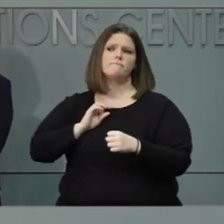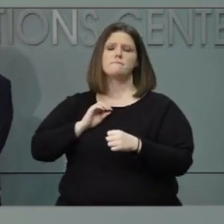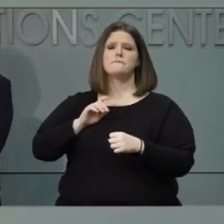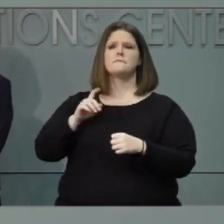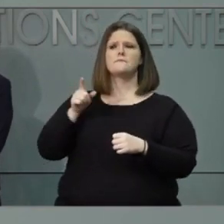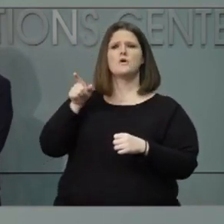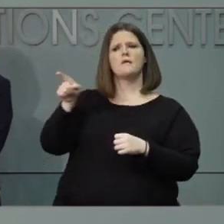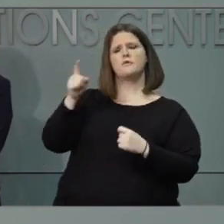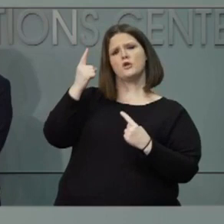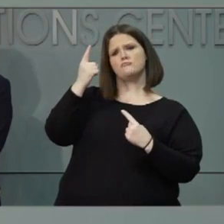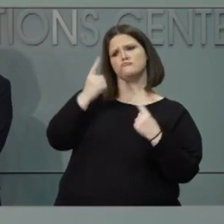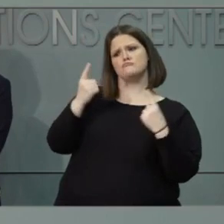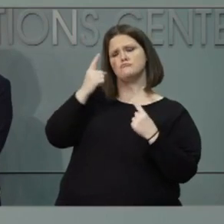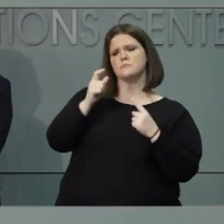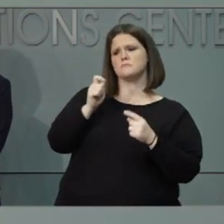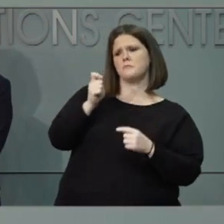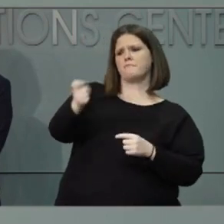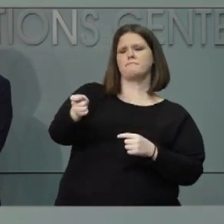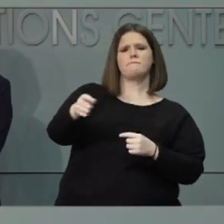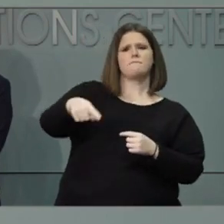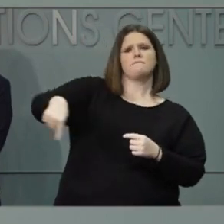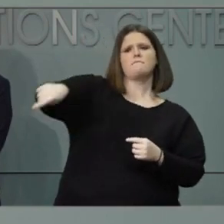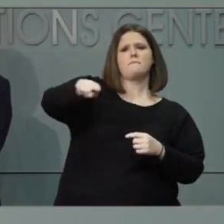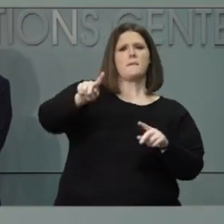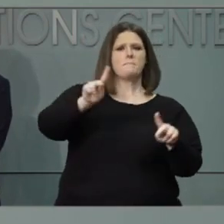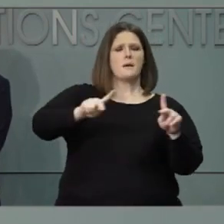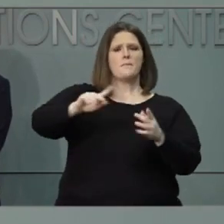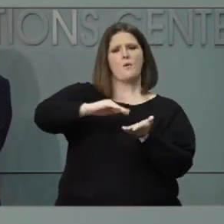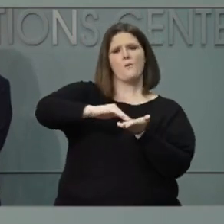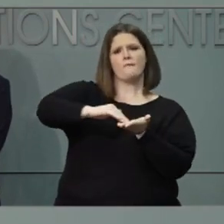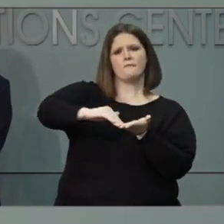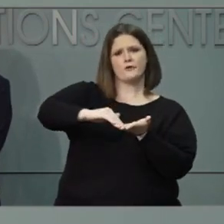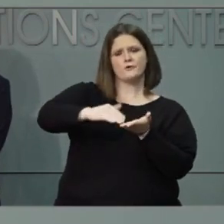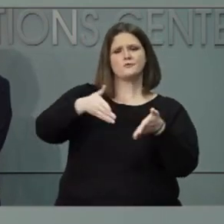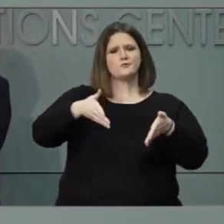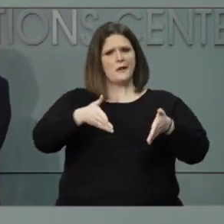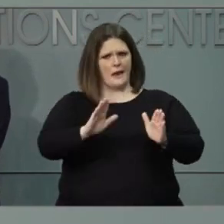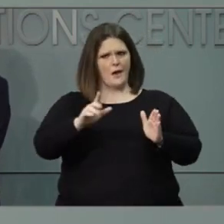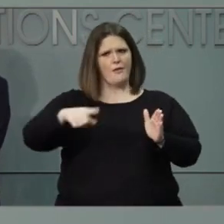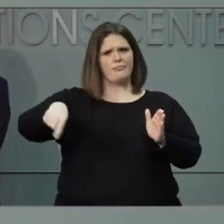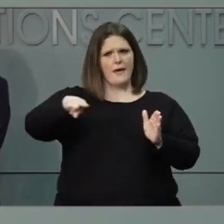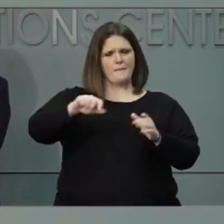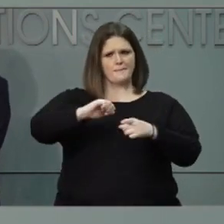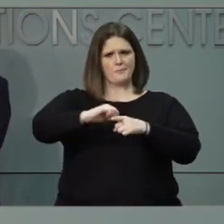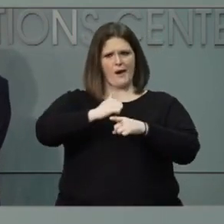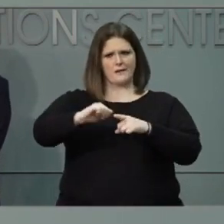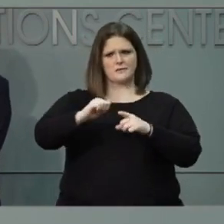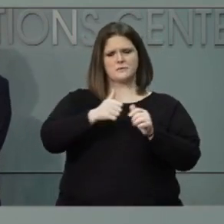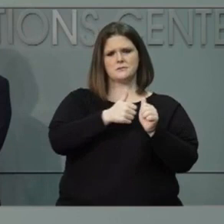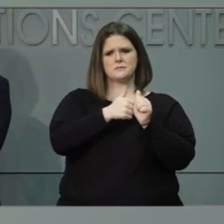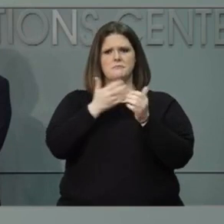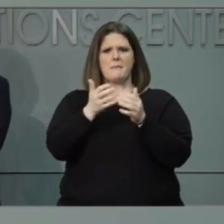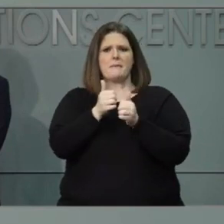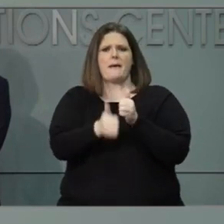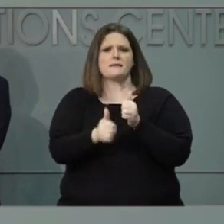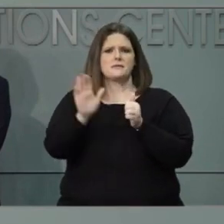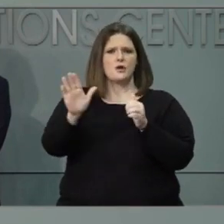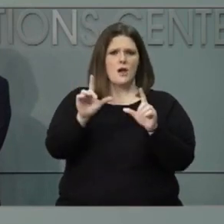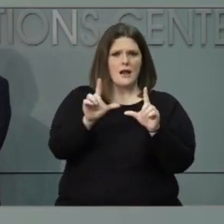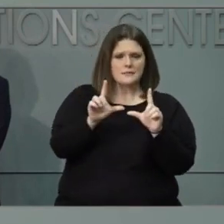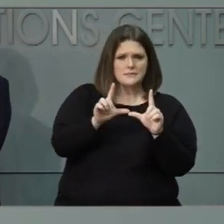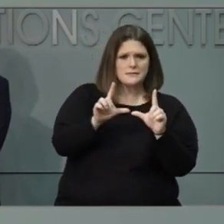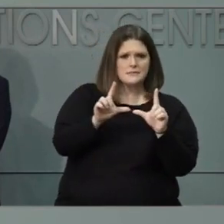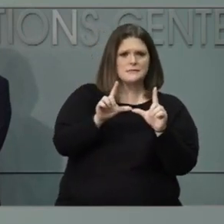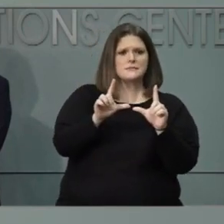a waiver so that they can practice to the top of their license and perhaps free up